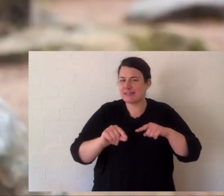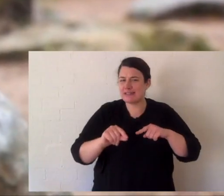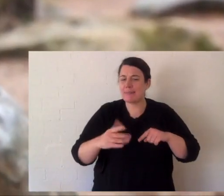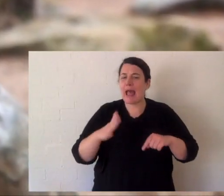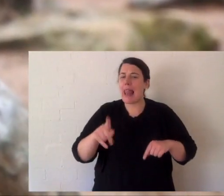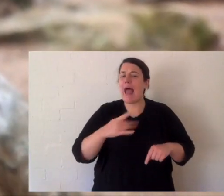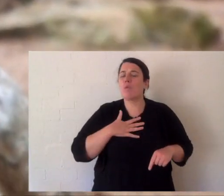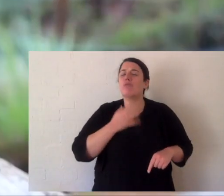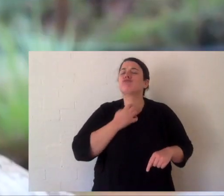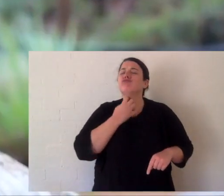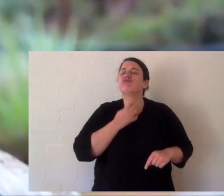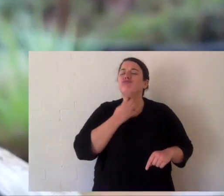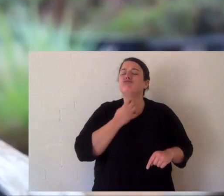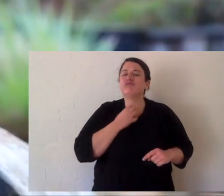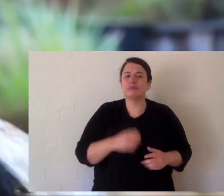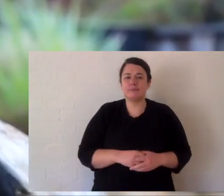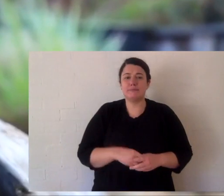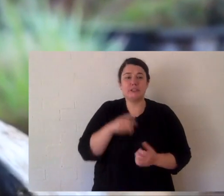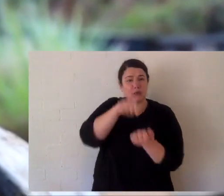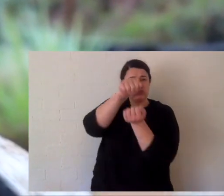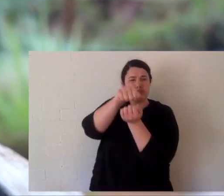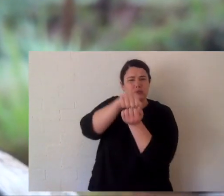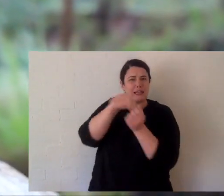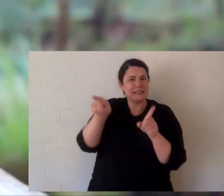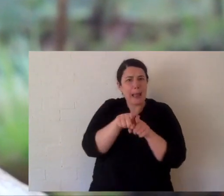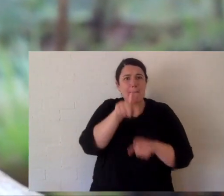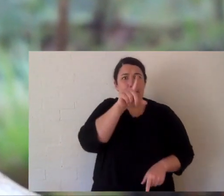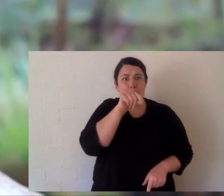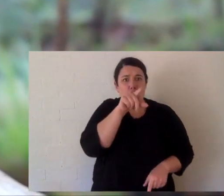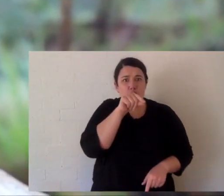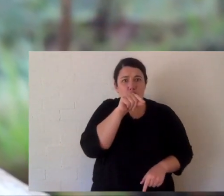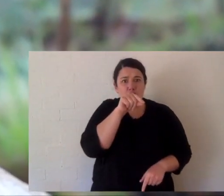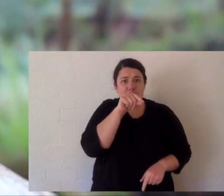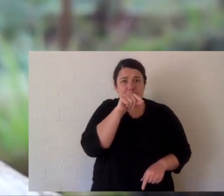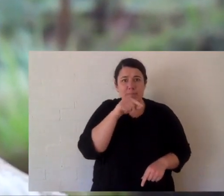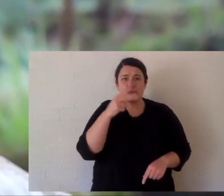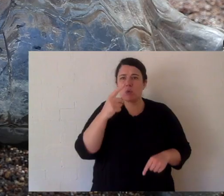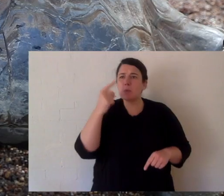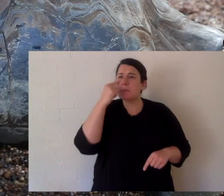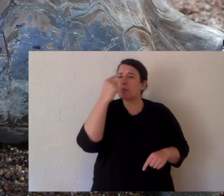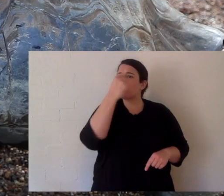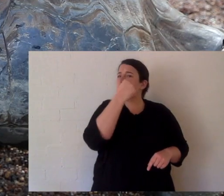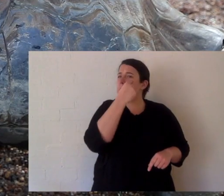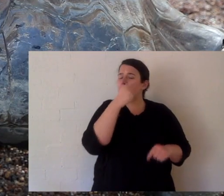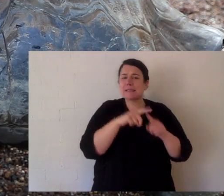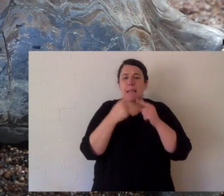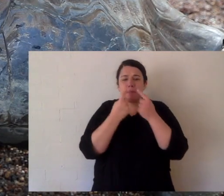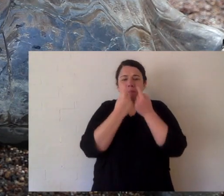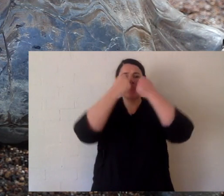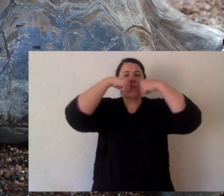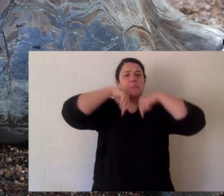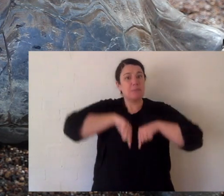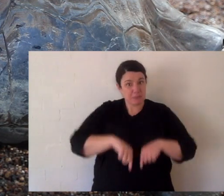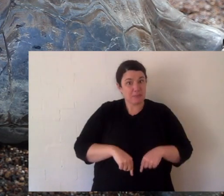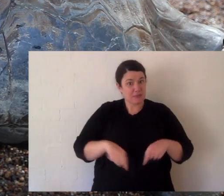Have a look at a few things. He's actually got a beak like a bird. He's got two nostrils. You might be able to see him right now, but one, two.